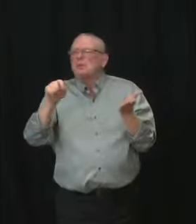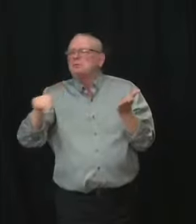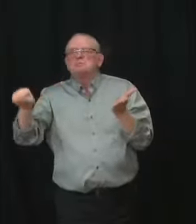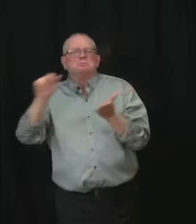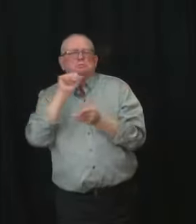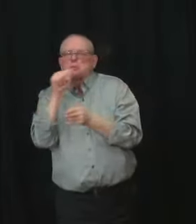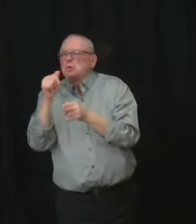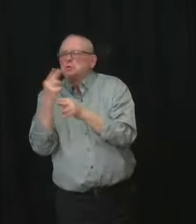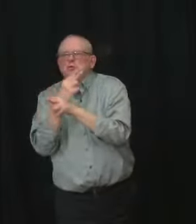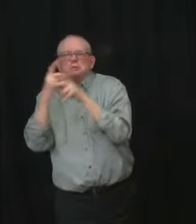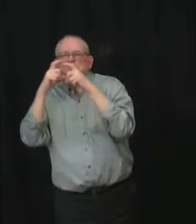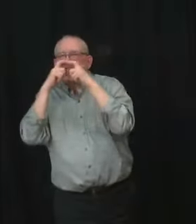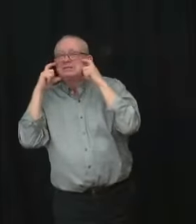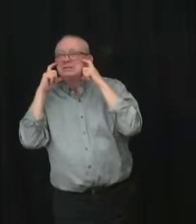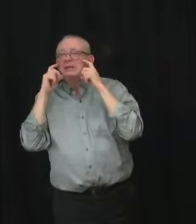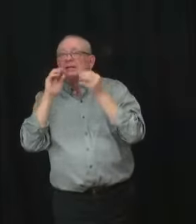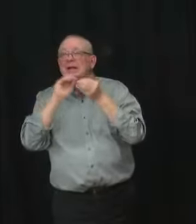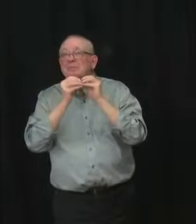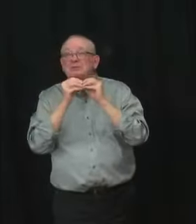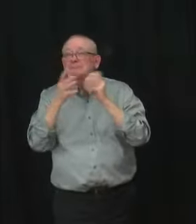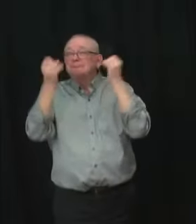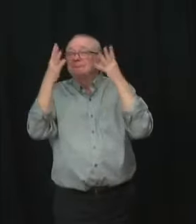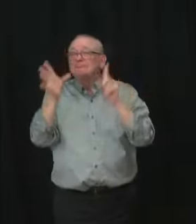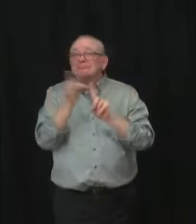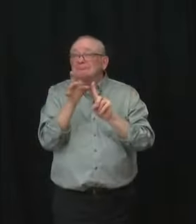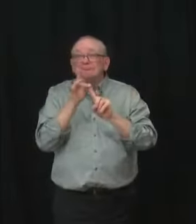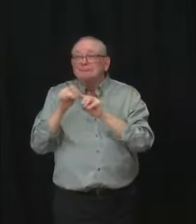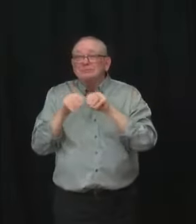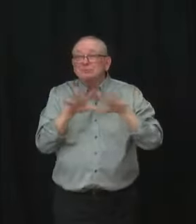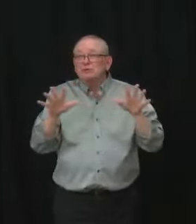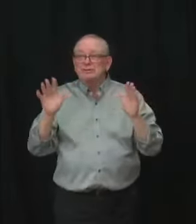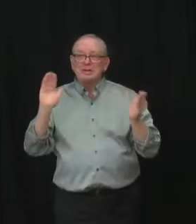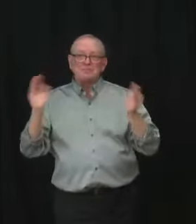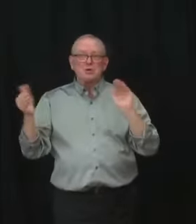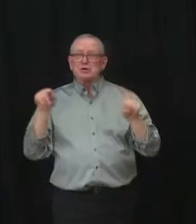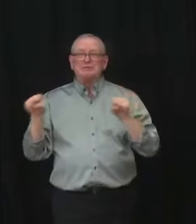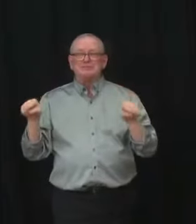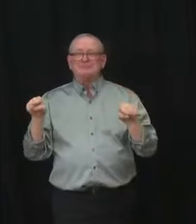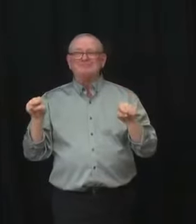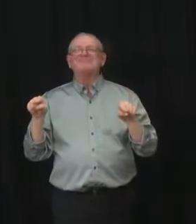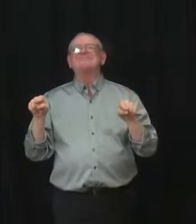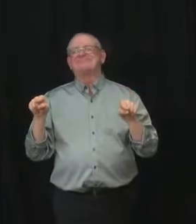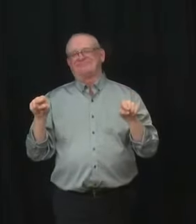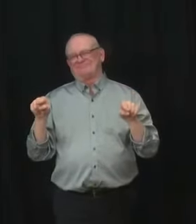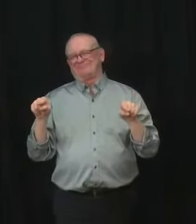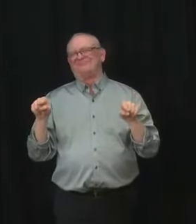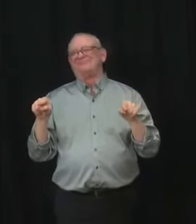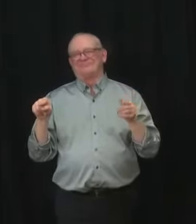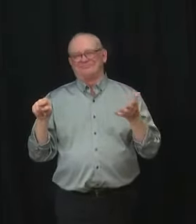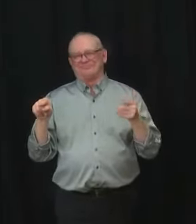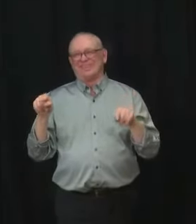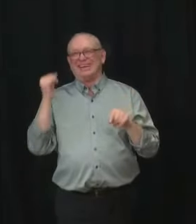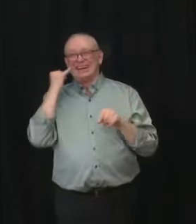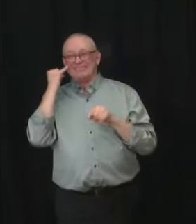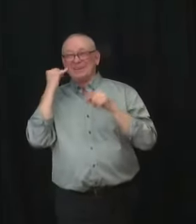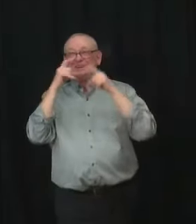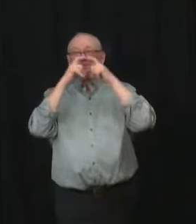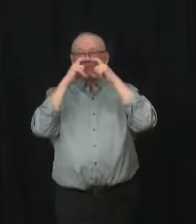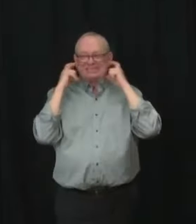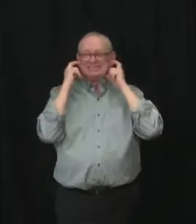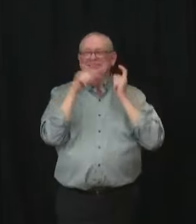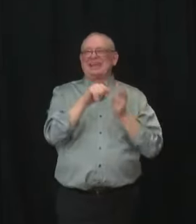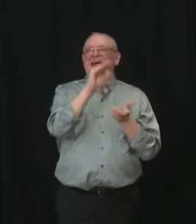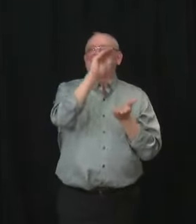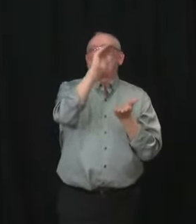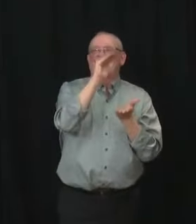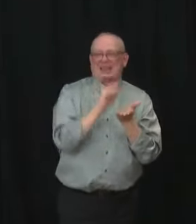schools where masking was not in use as opposed to schools that it was in use. So we have that observational data